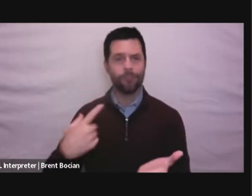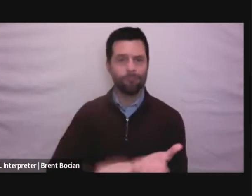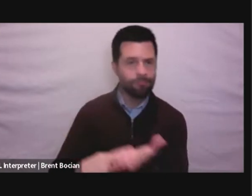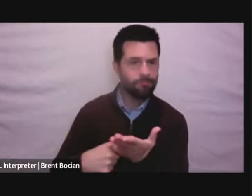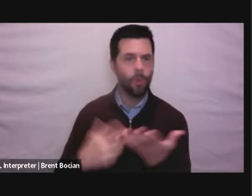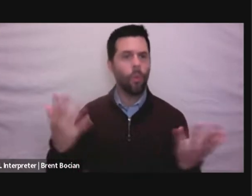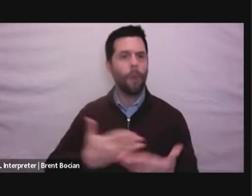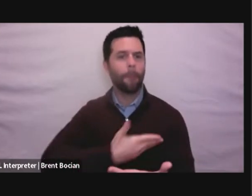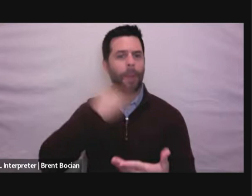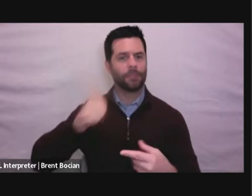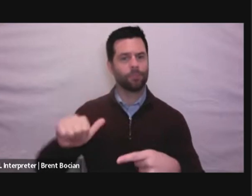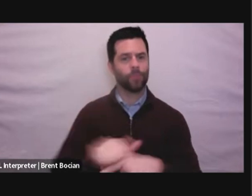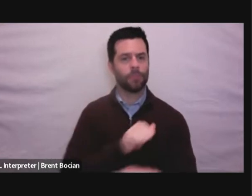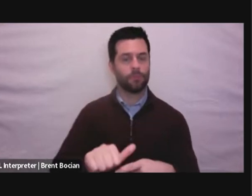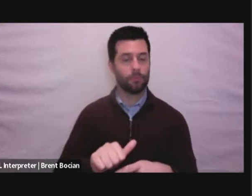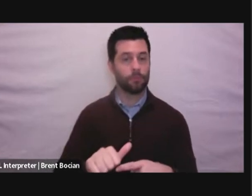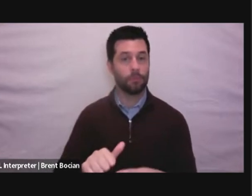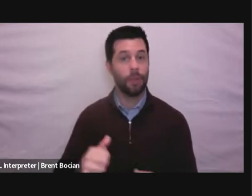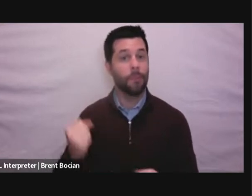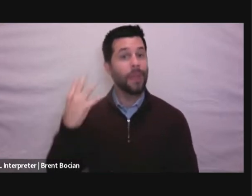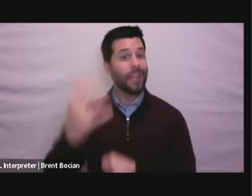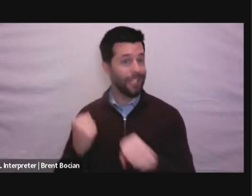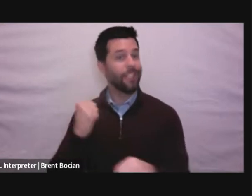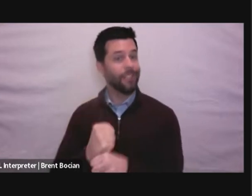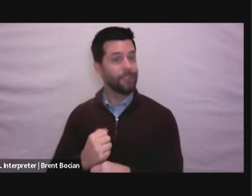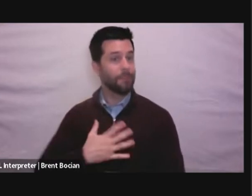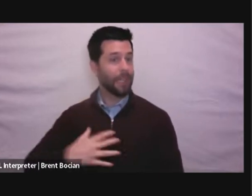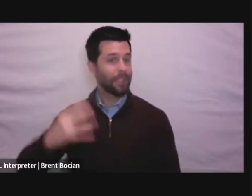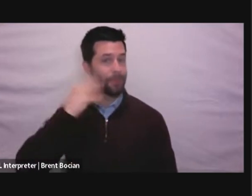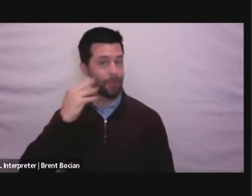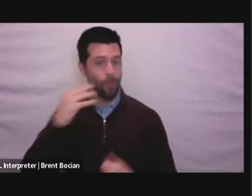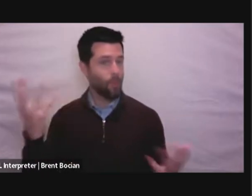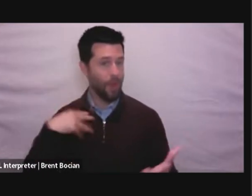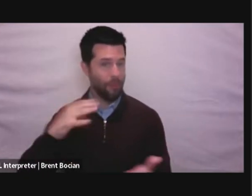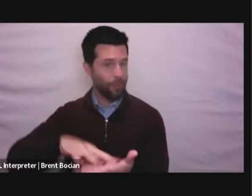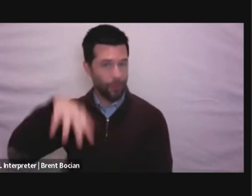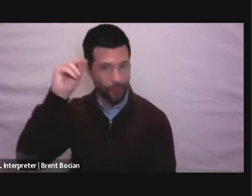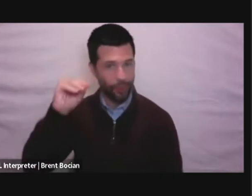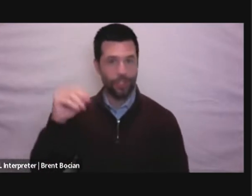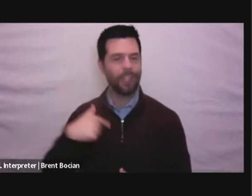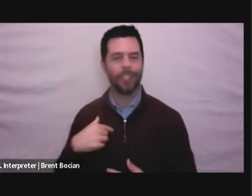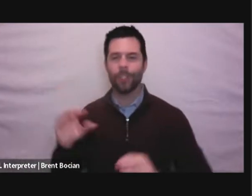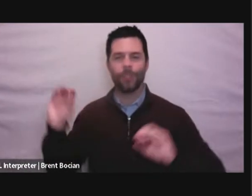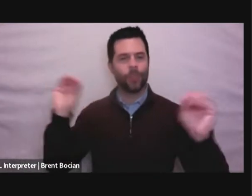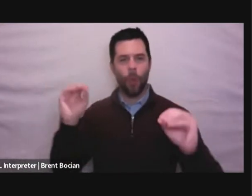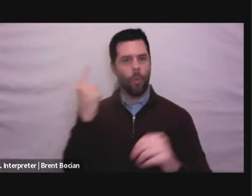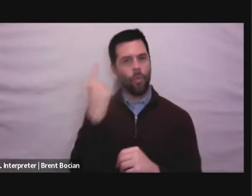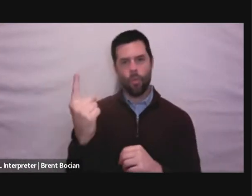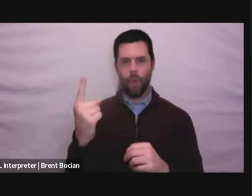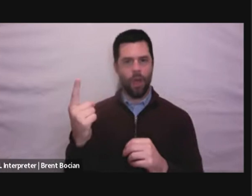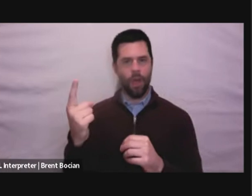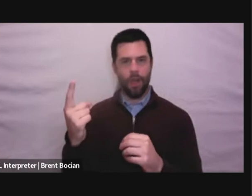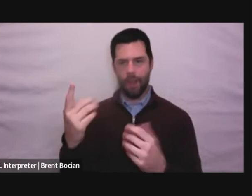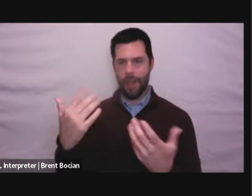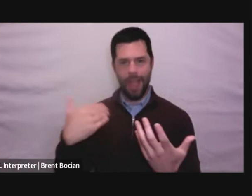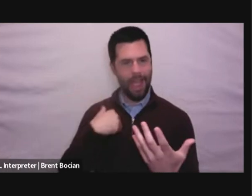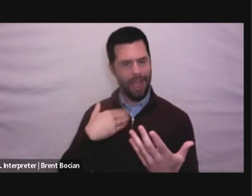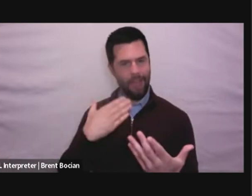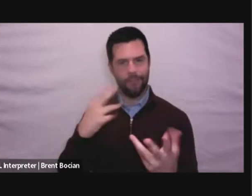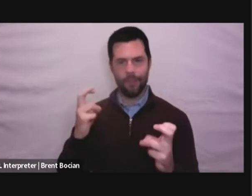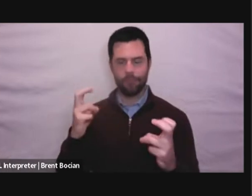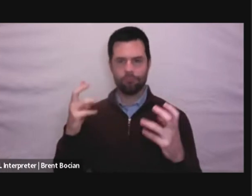another thing that I've learned in many years of doing this is that no one has a monopoly on ideas, never mind good ideas.